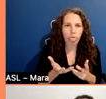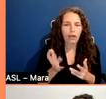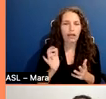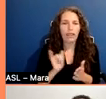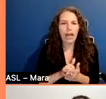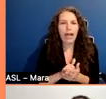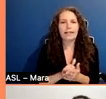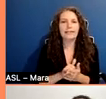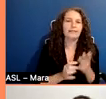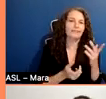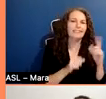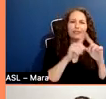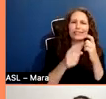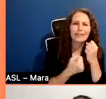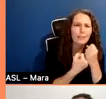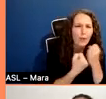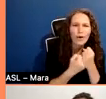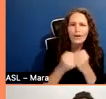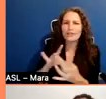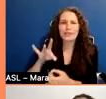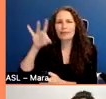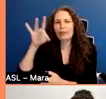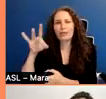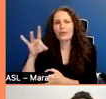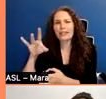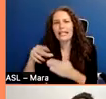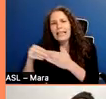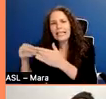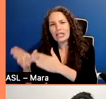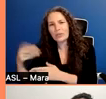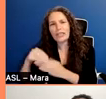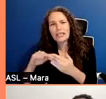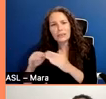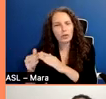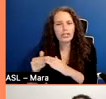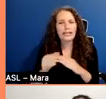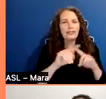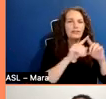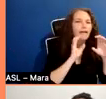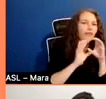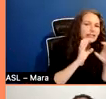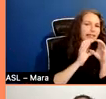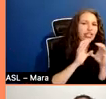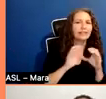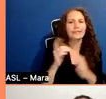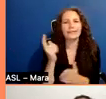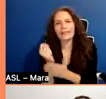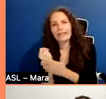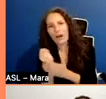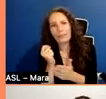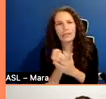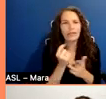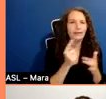um, conversations, but just some sort of therapy where you're externalizing the things that are going on inside for you. Um,